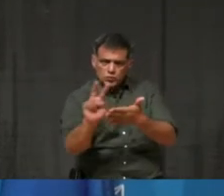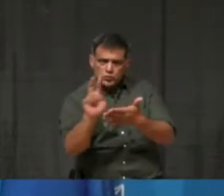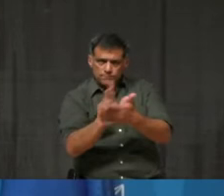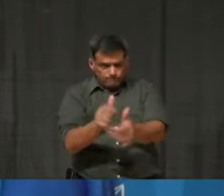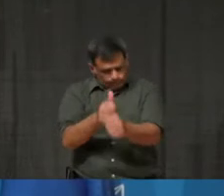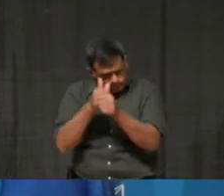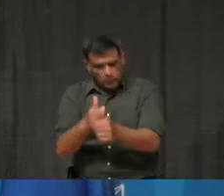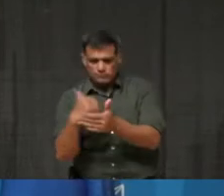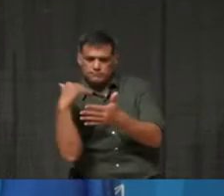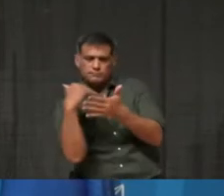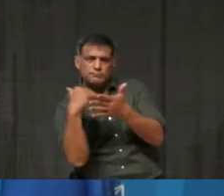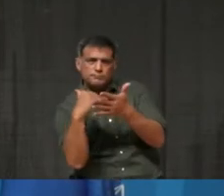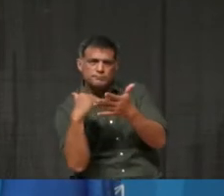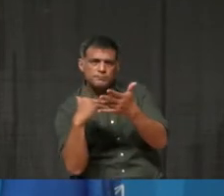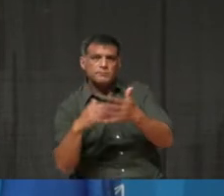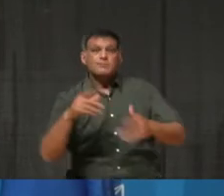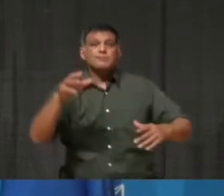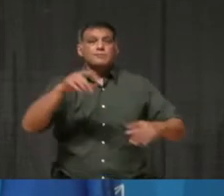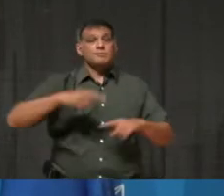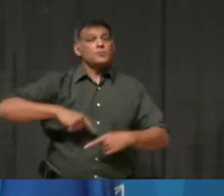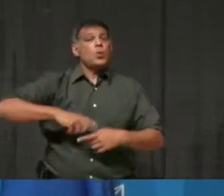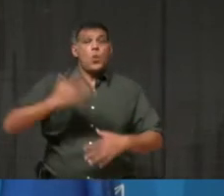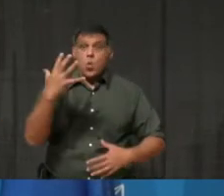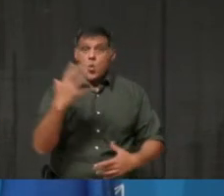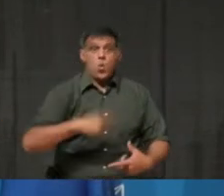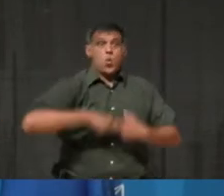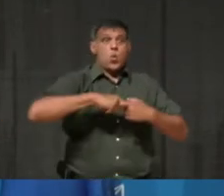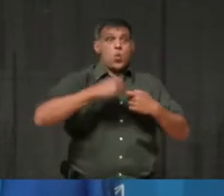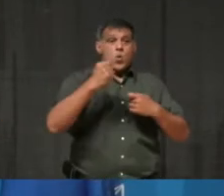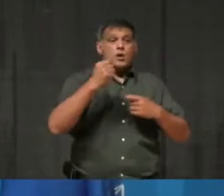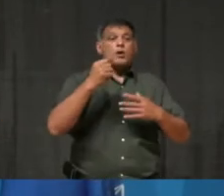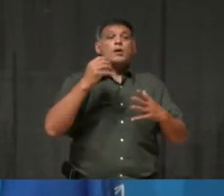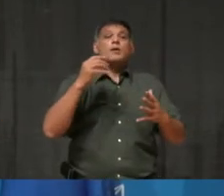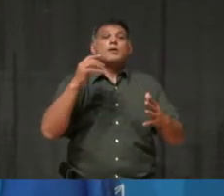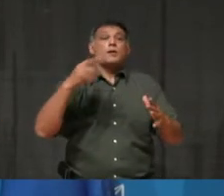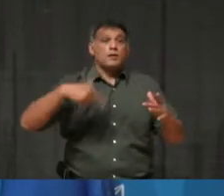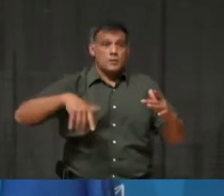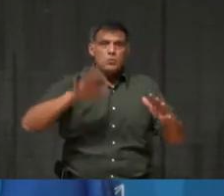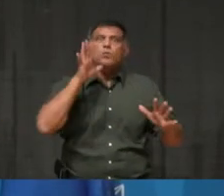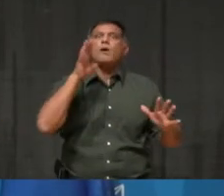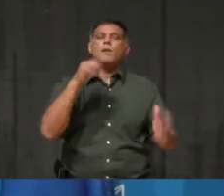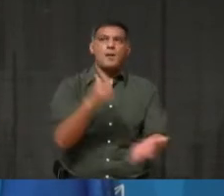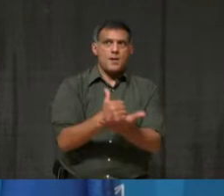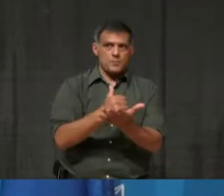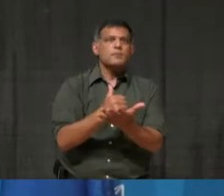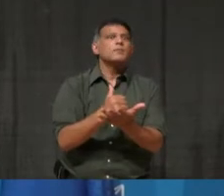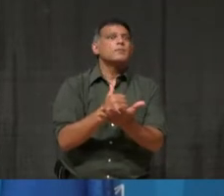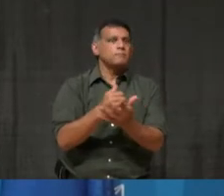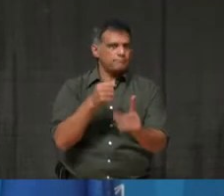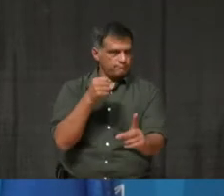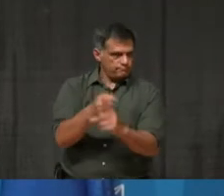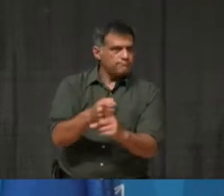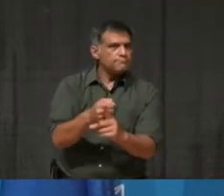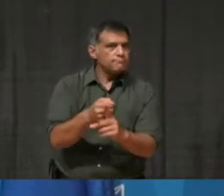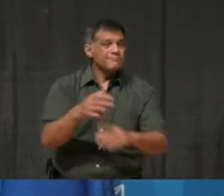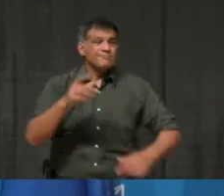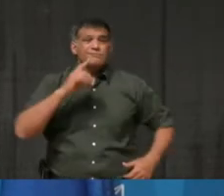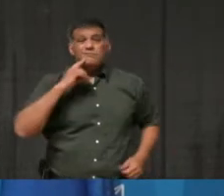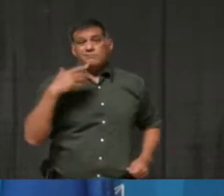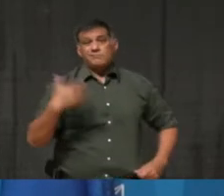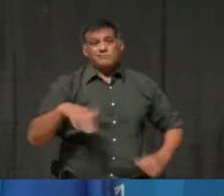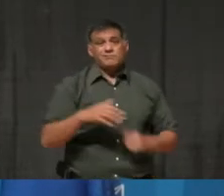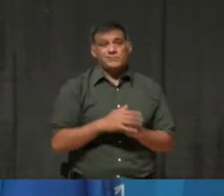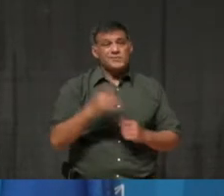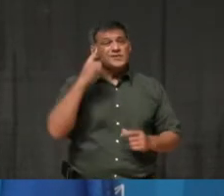this pause will not go to waste. Ultimately, no one is truly safe from COVID until all of us are safe from COVID.